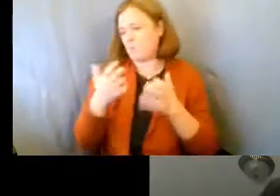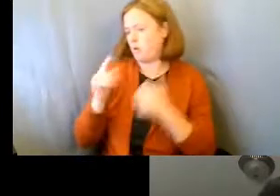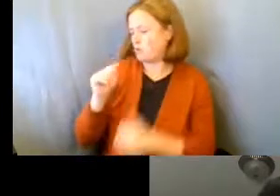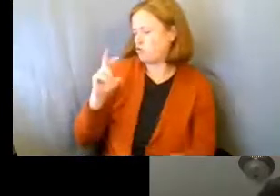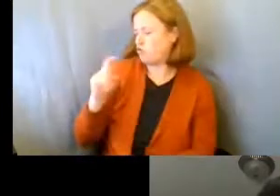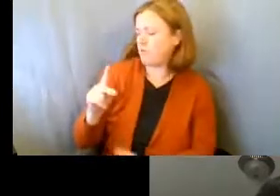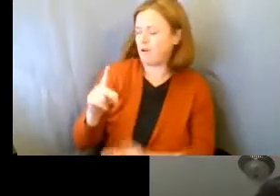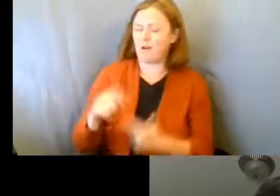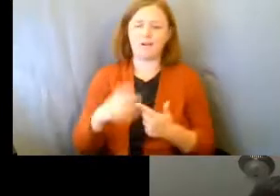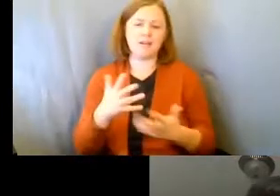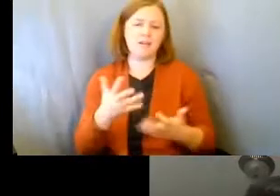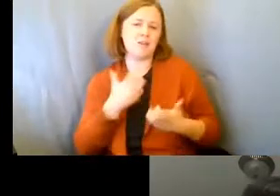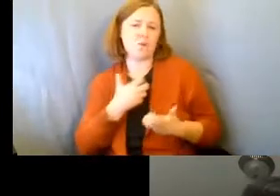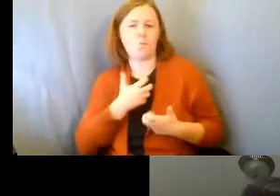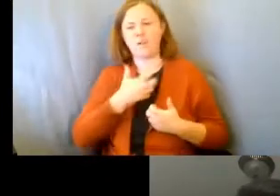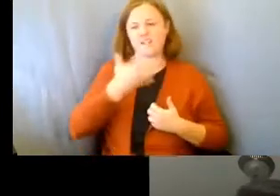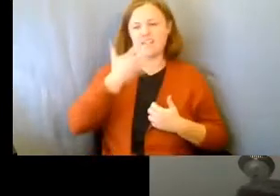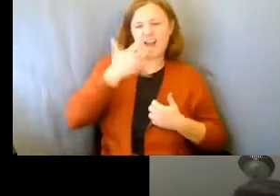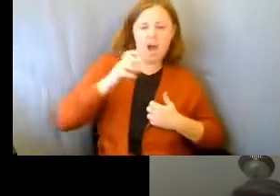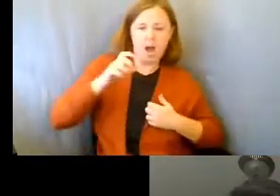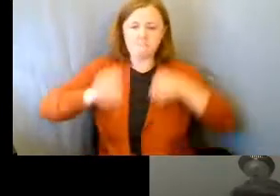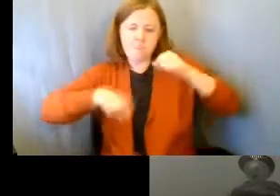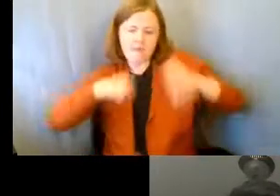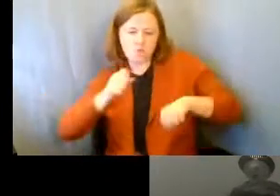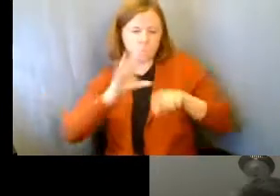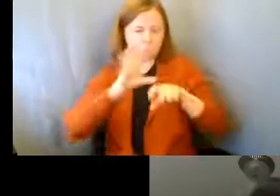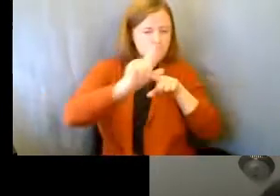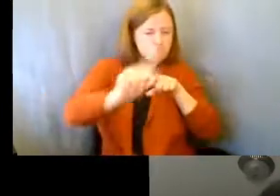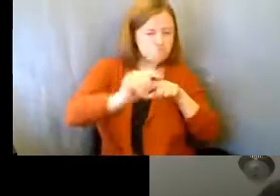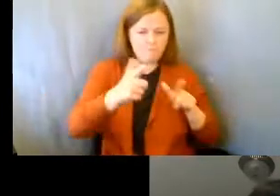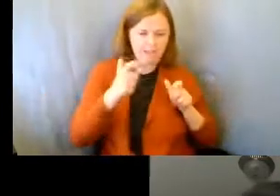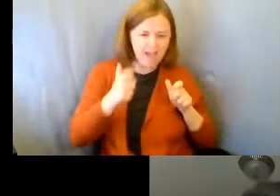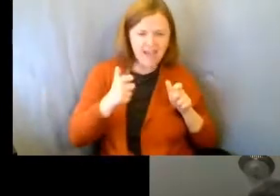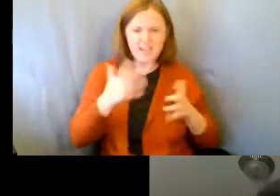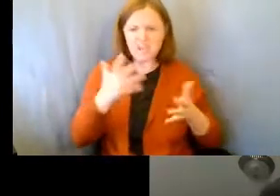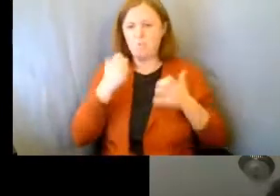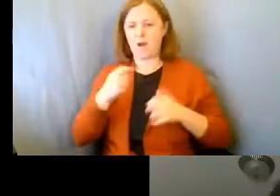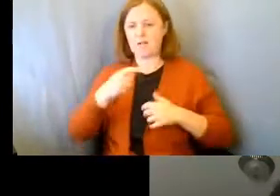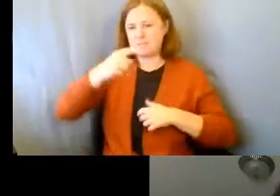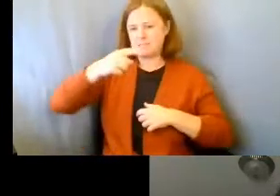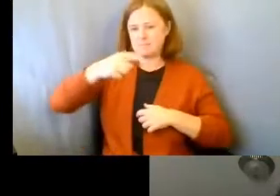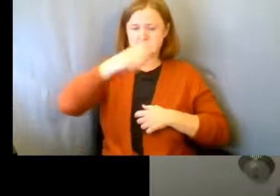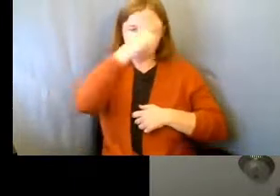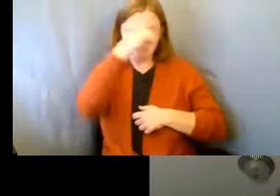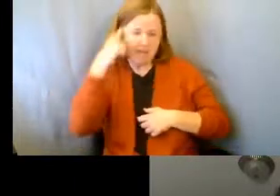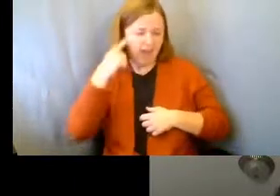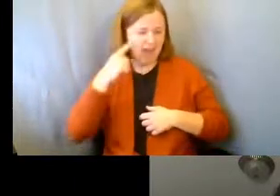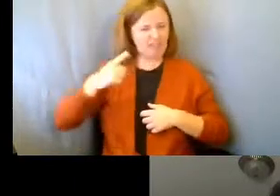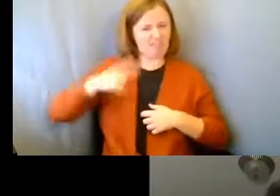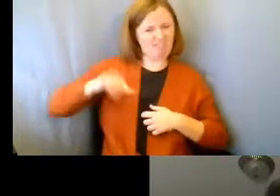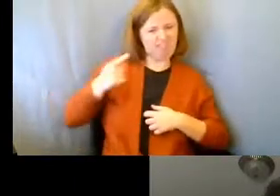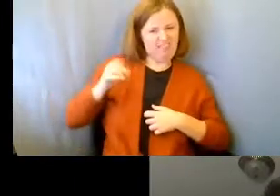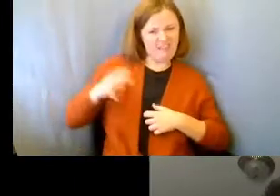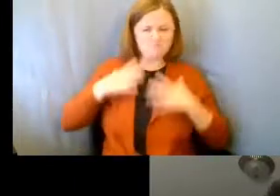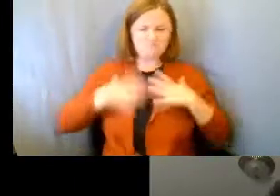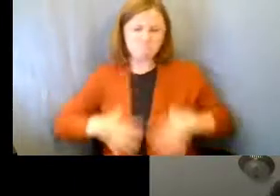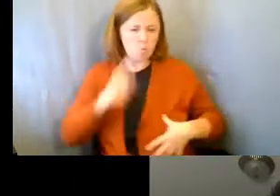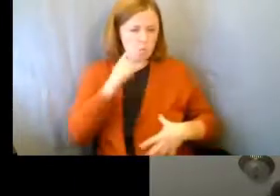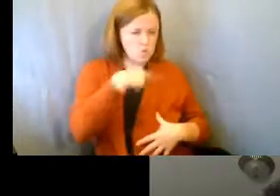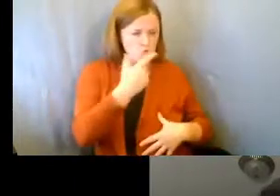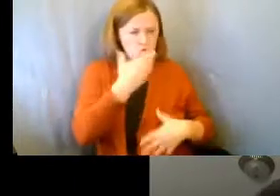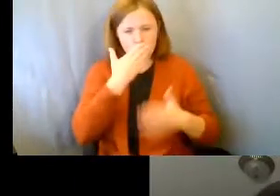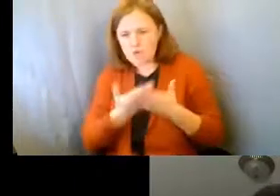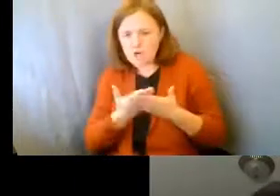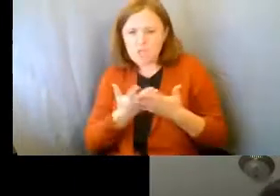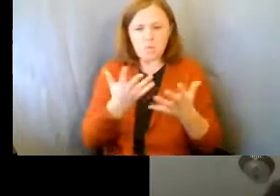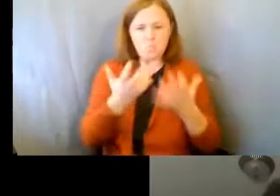and his hot bicycle so he can go fast. He wants to wear black leather and he wants to look really good. He wants to